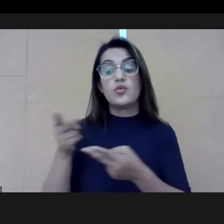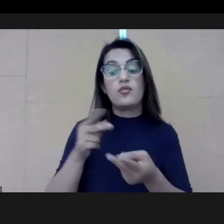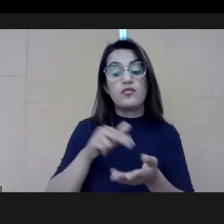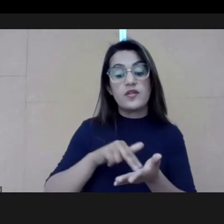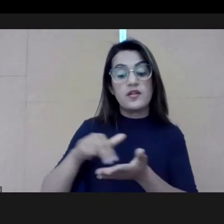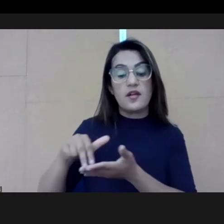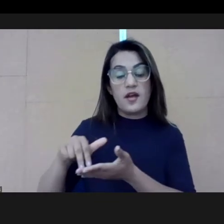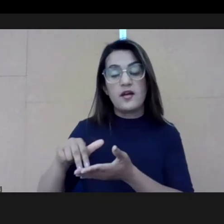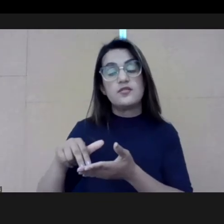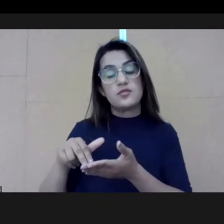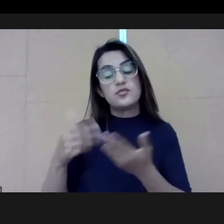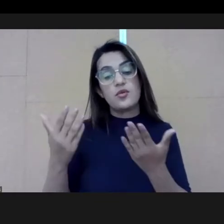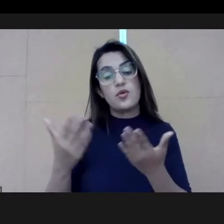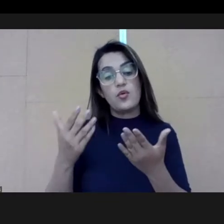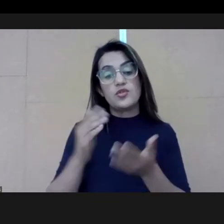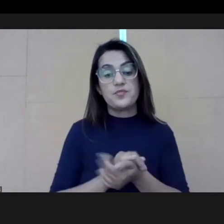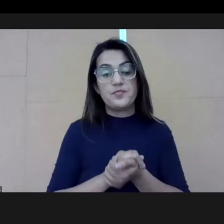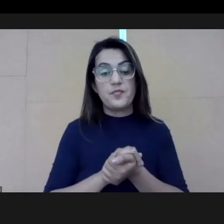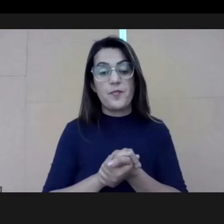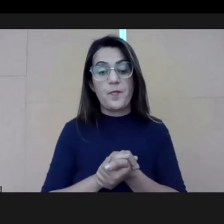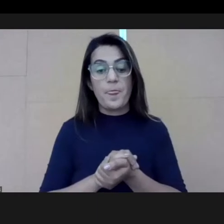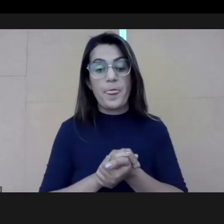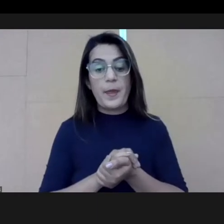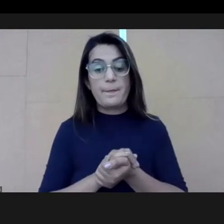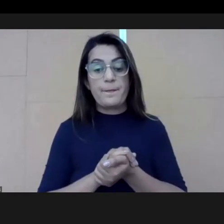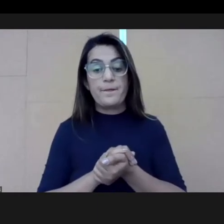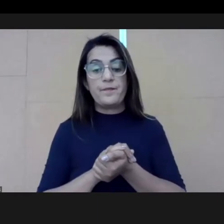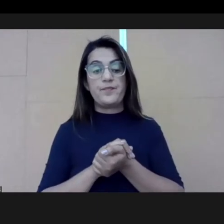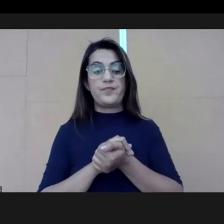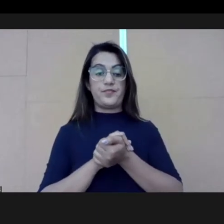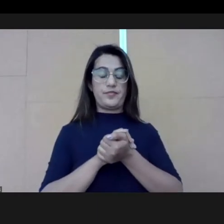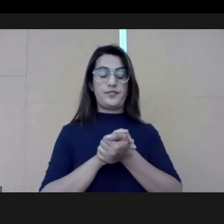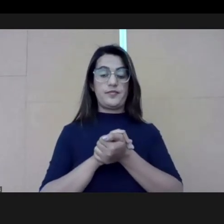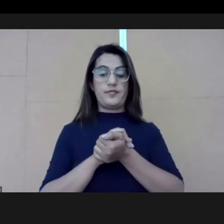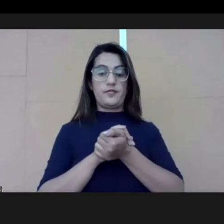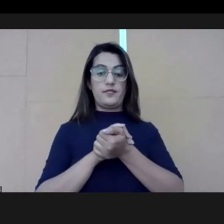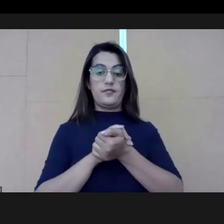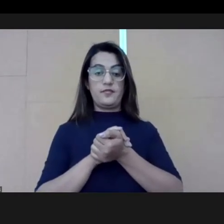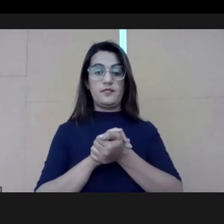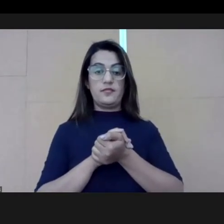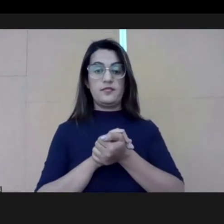I think we have a question already for Puja and you.